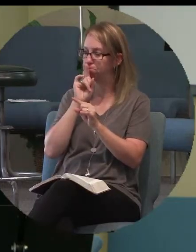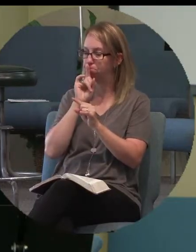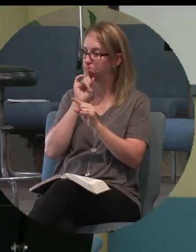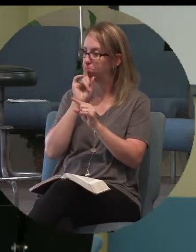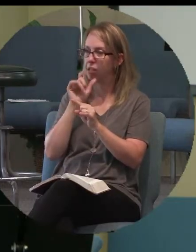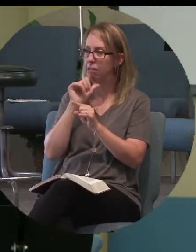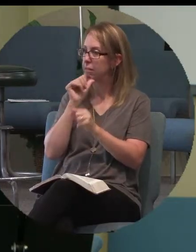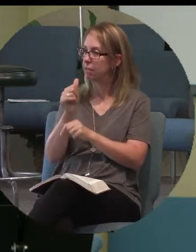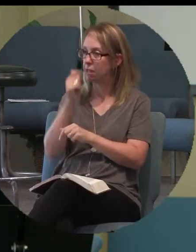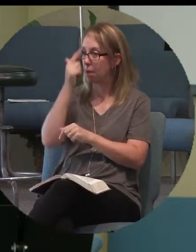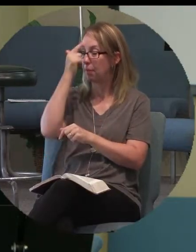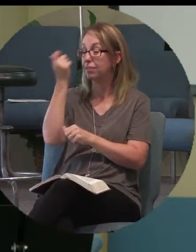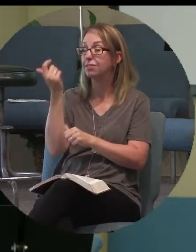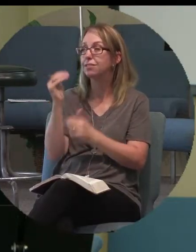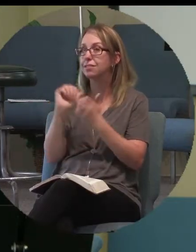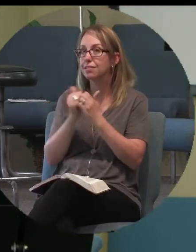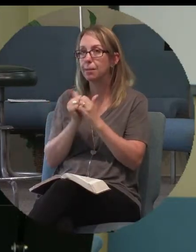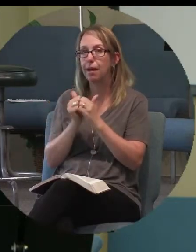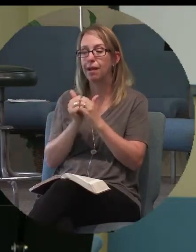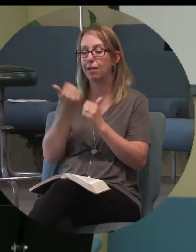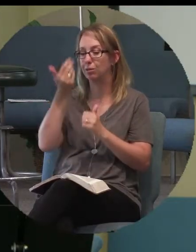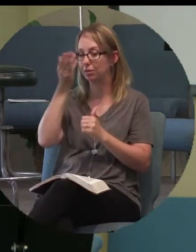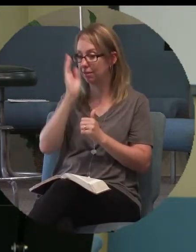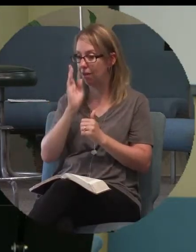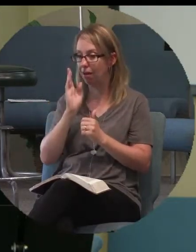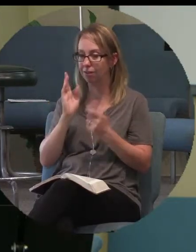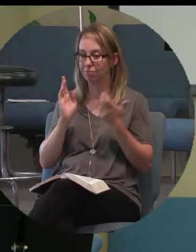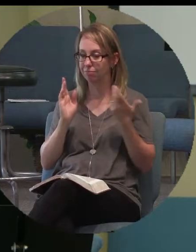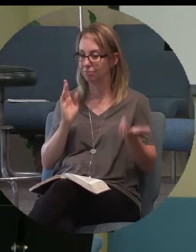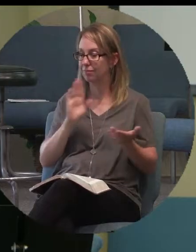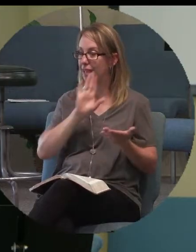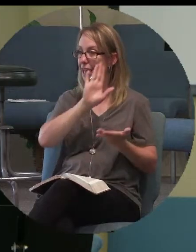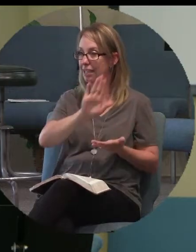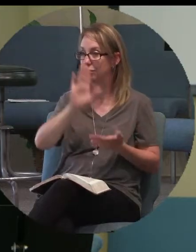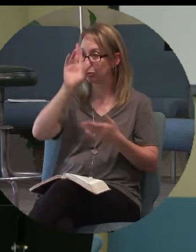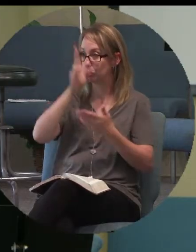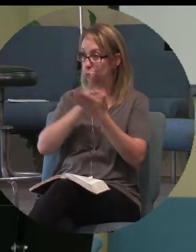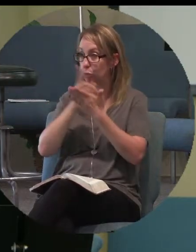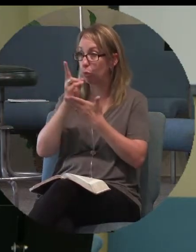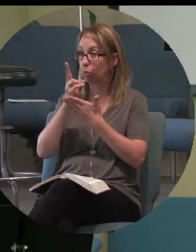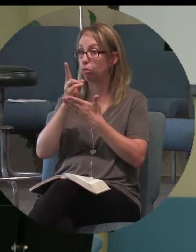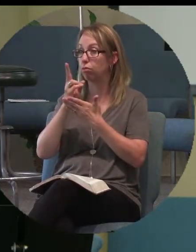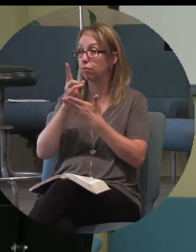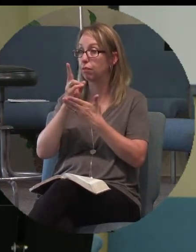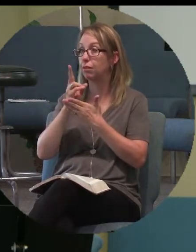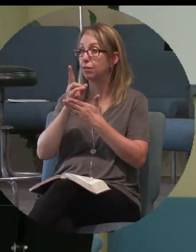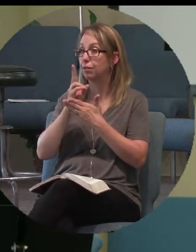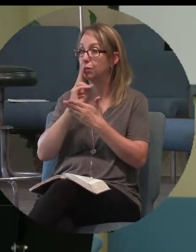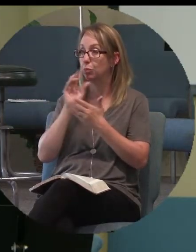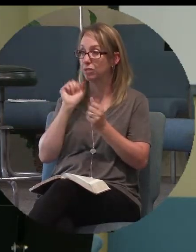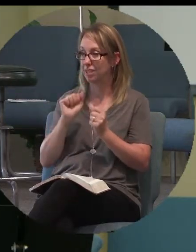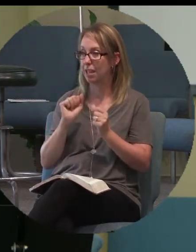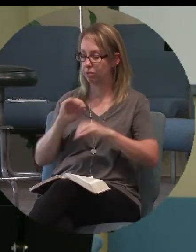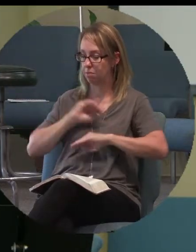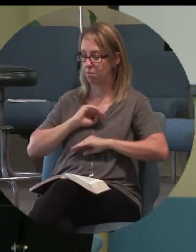somewhere, somehow, God and his truth reached his need.